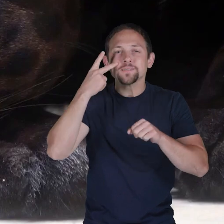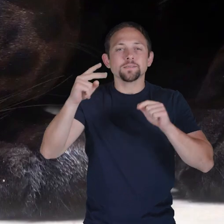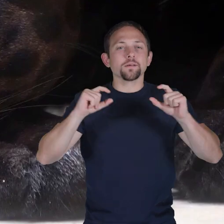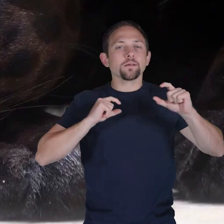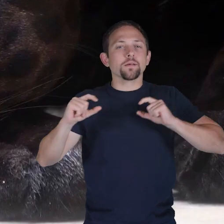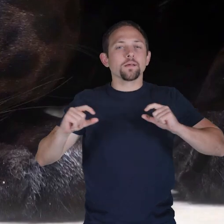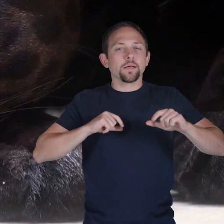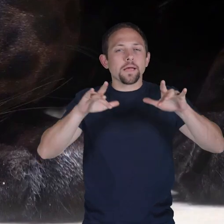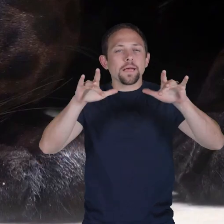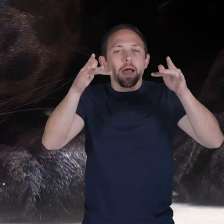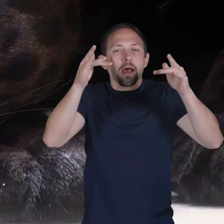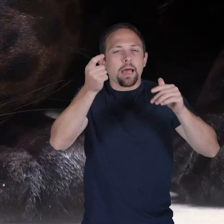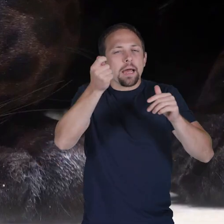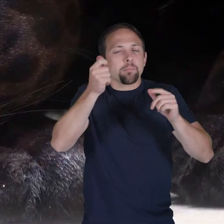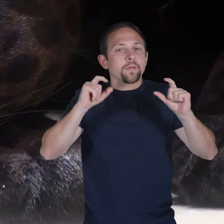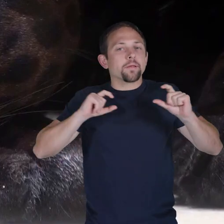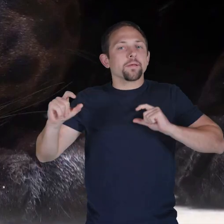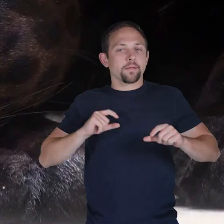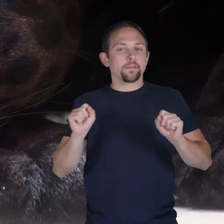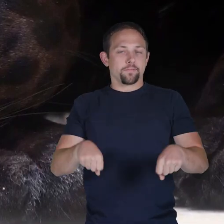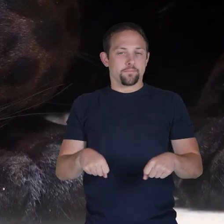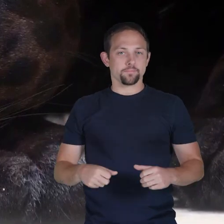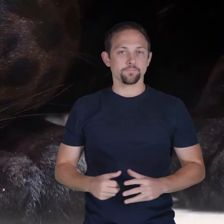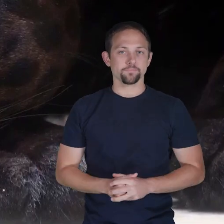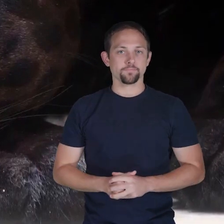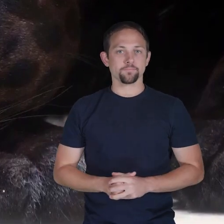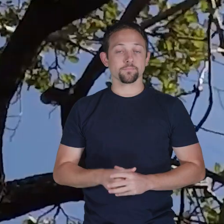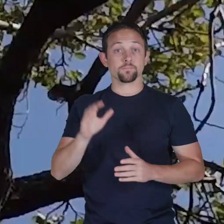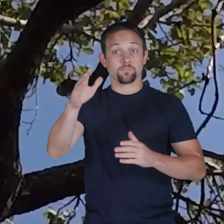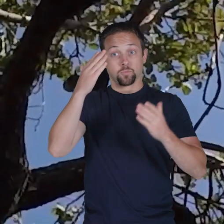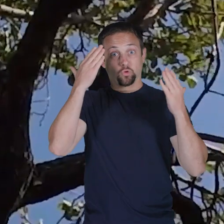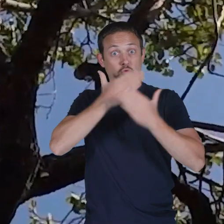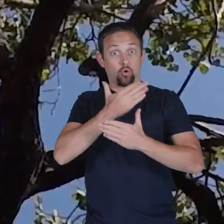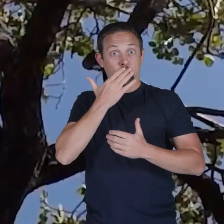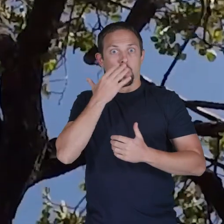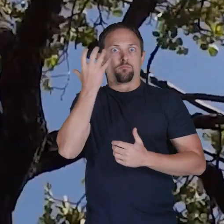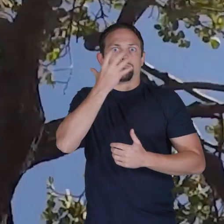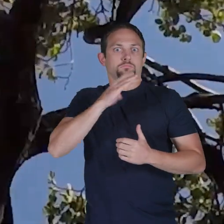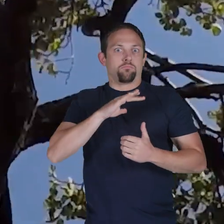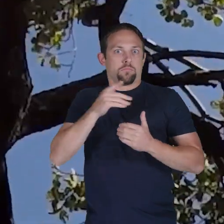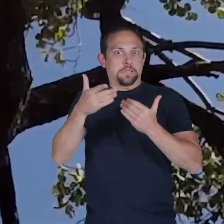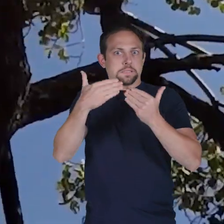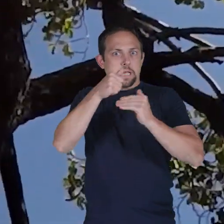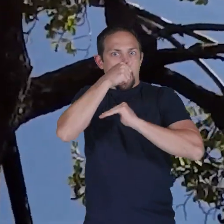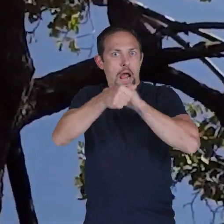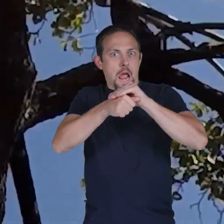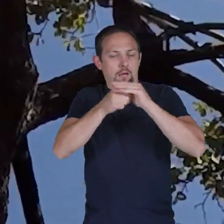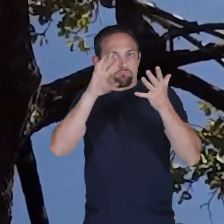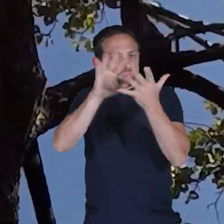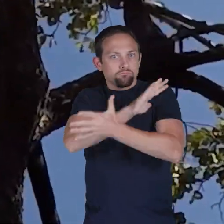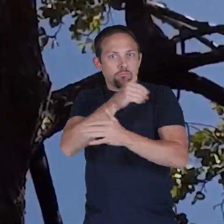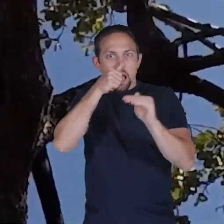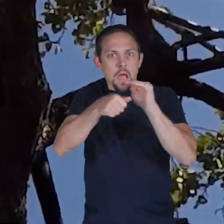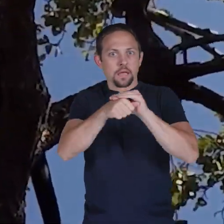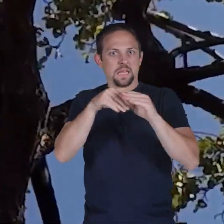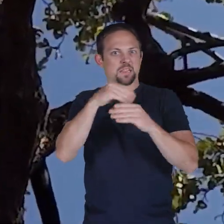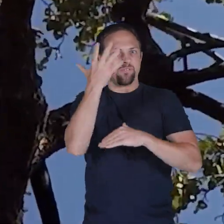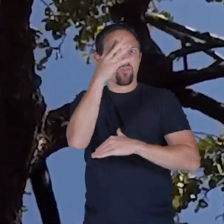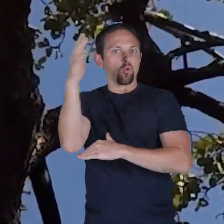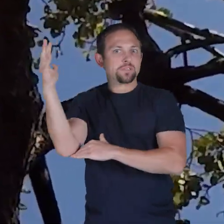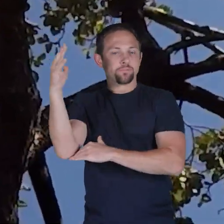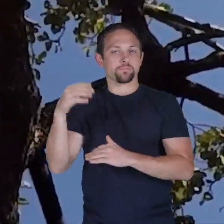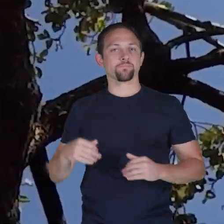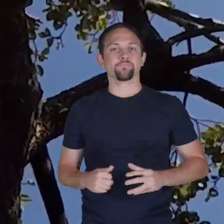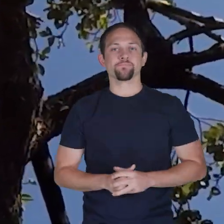see the rosettes if the light hits just right their darker color helps them hide even better in